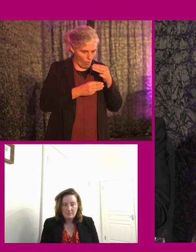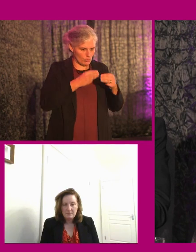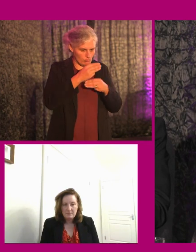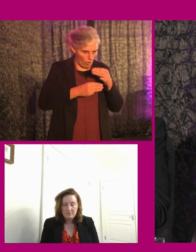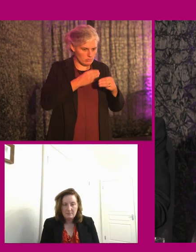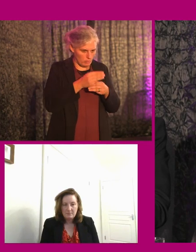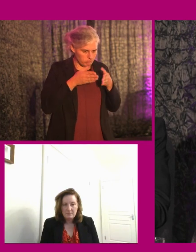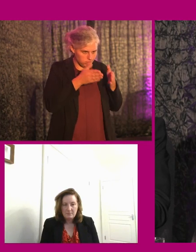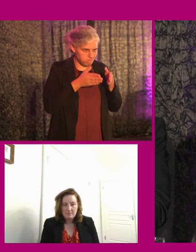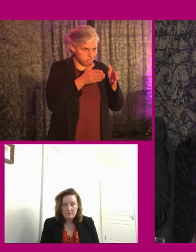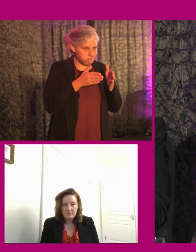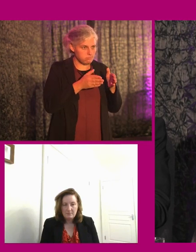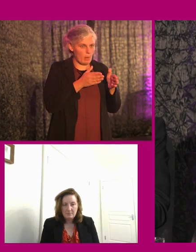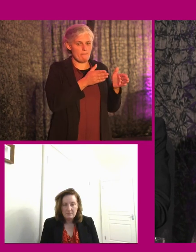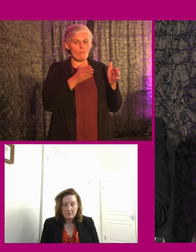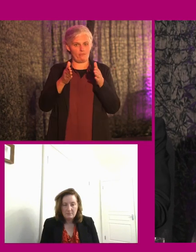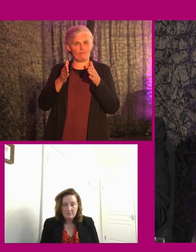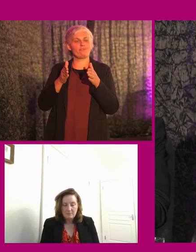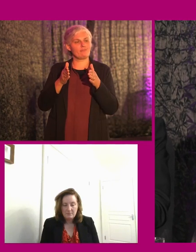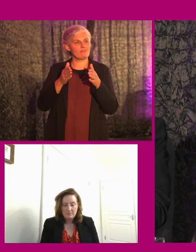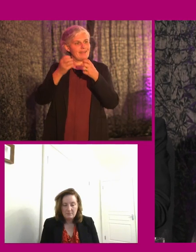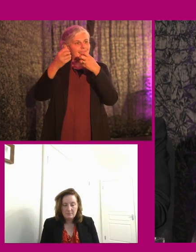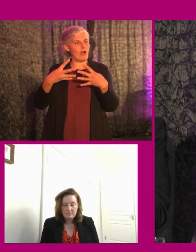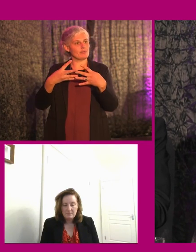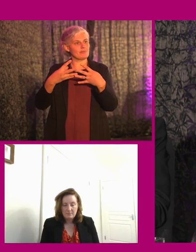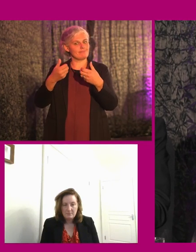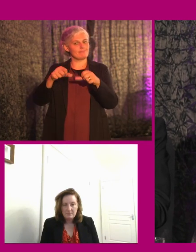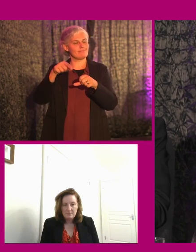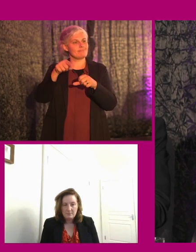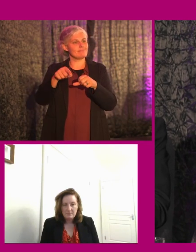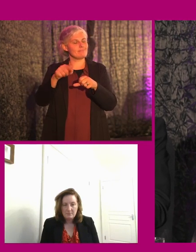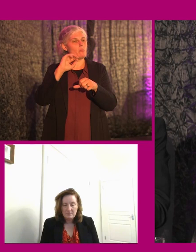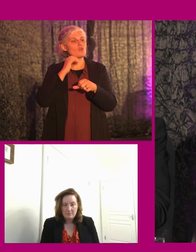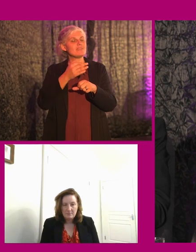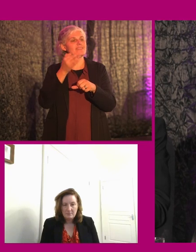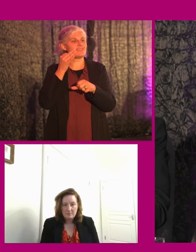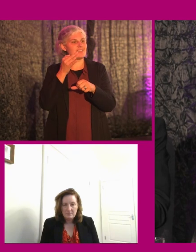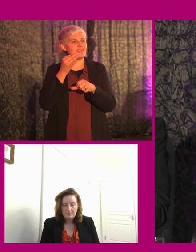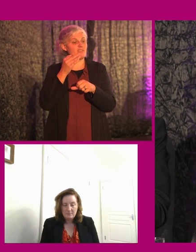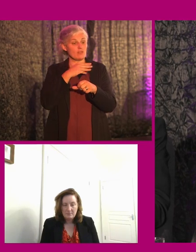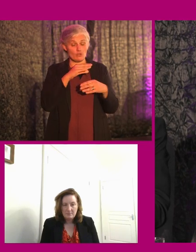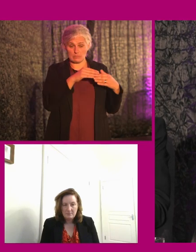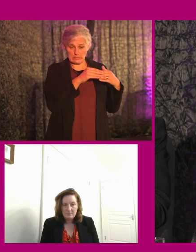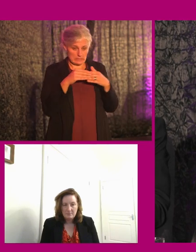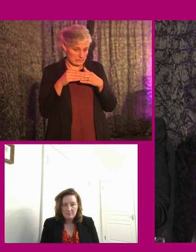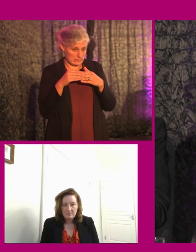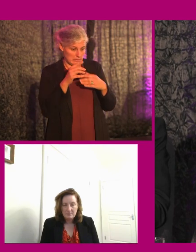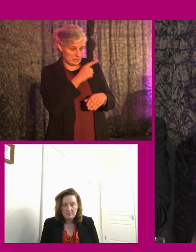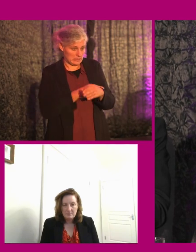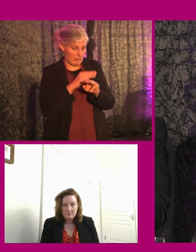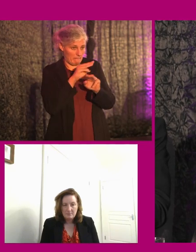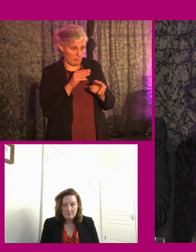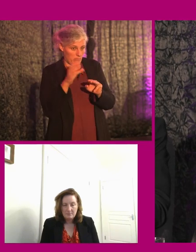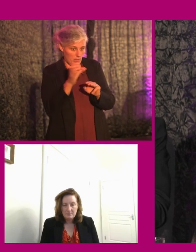procedures and to a focus on outcomes. Because ultimately, if it doesn't lead to disabled people being employed in greater